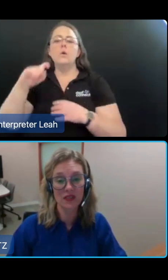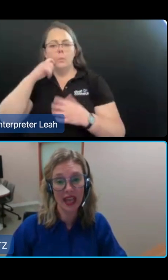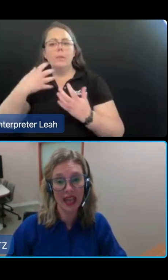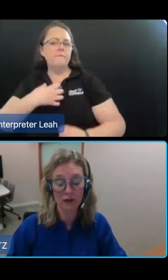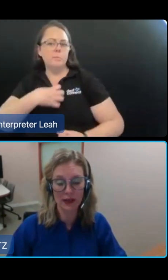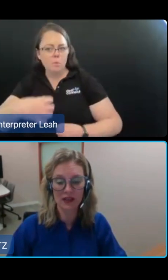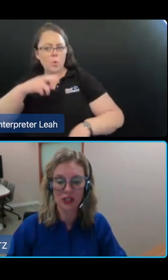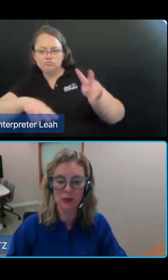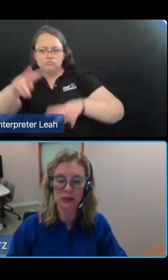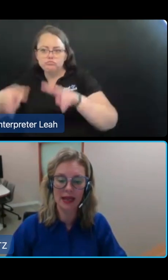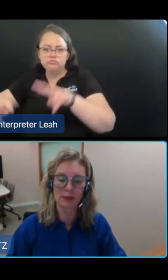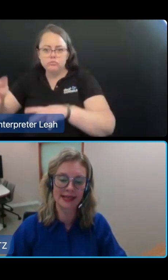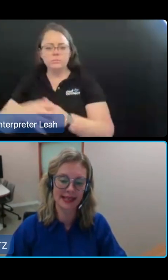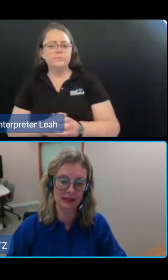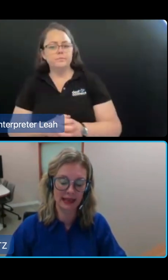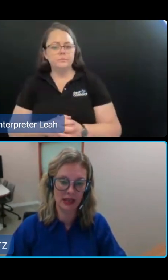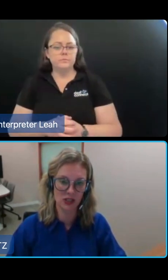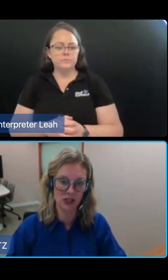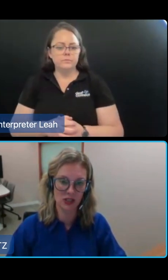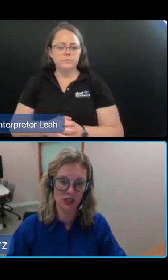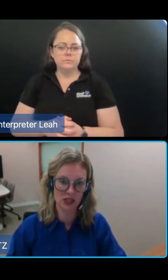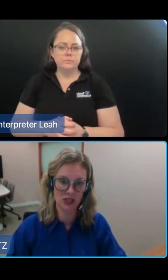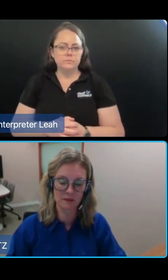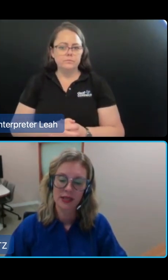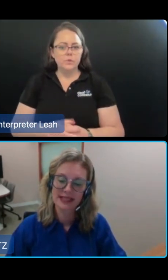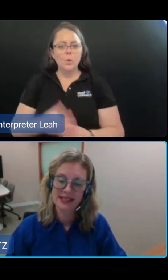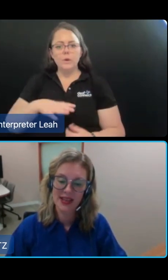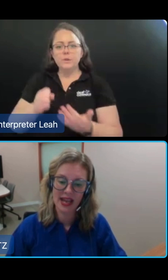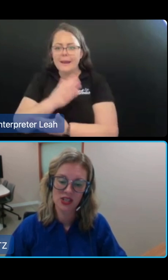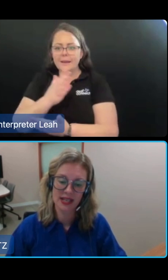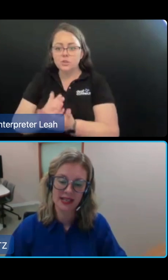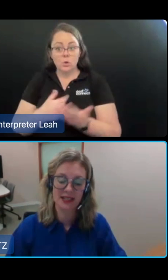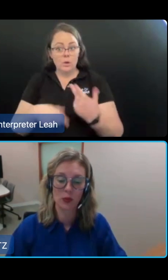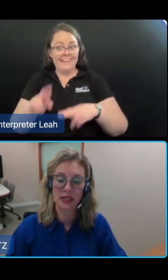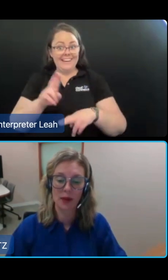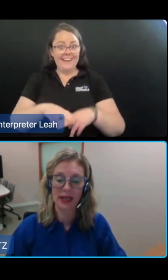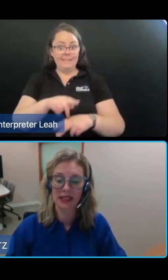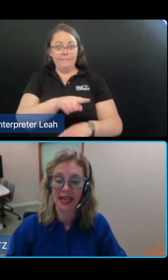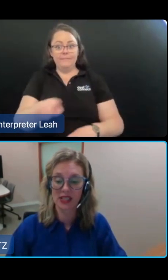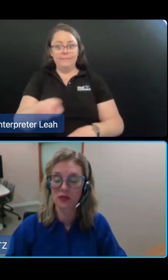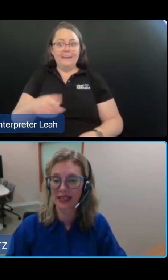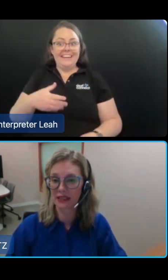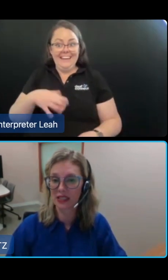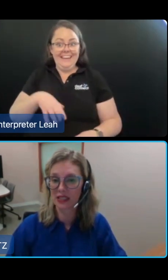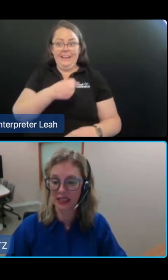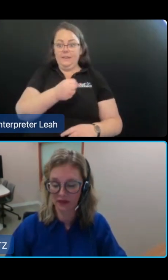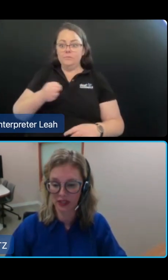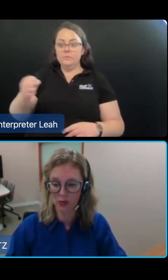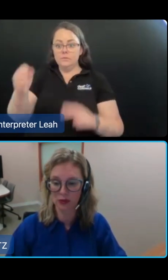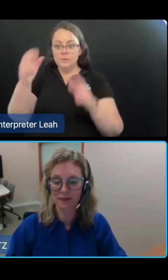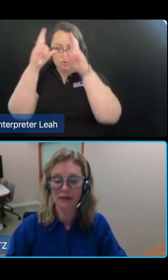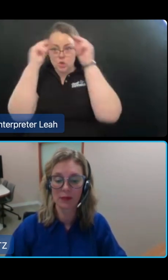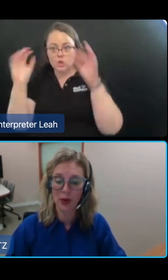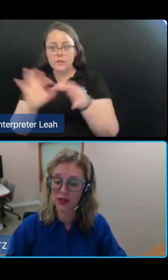urgency of care for an individual and place allocation because places in the aged care system will now be allocated directly to an